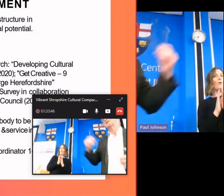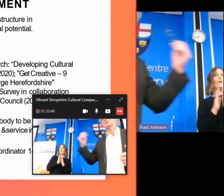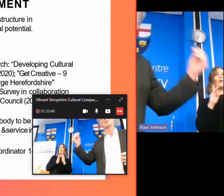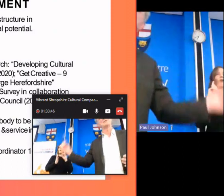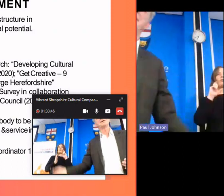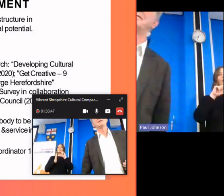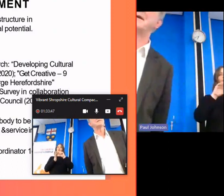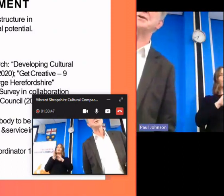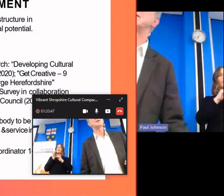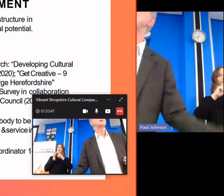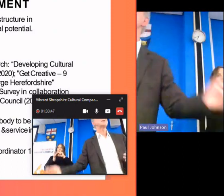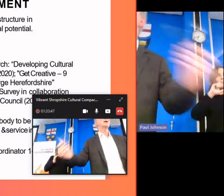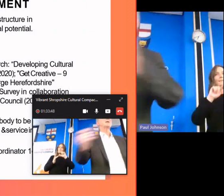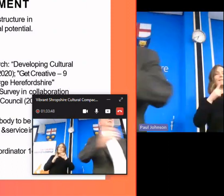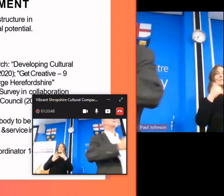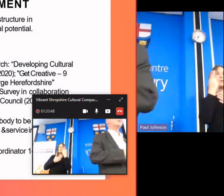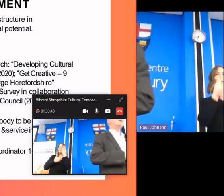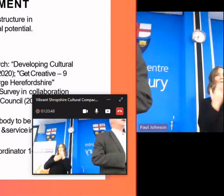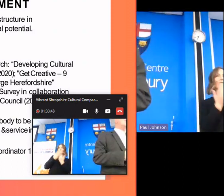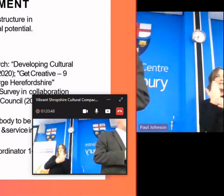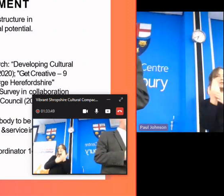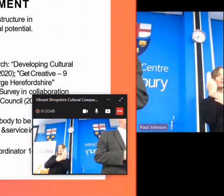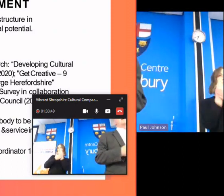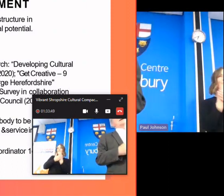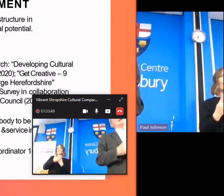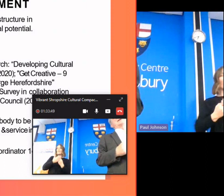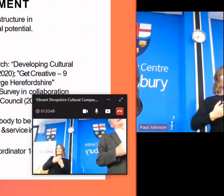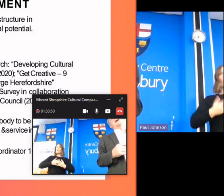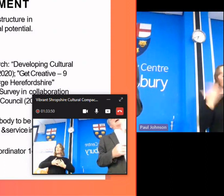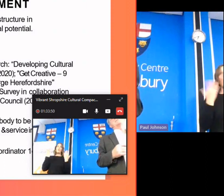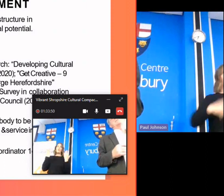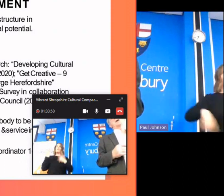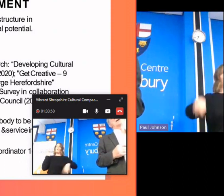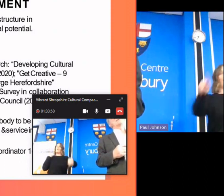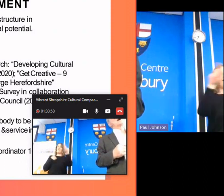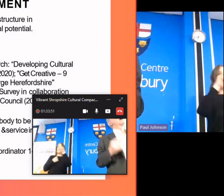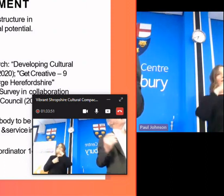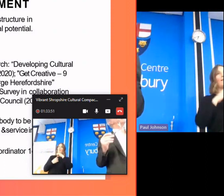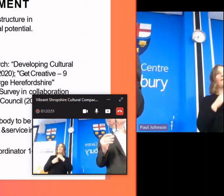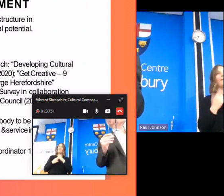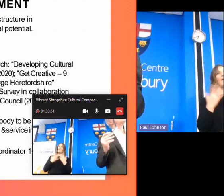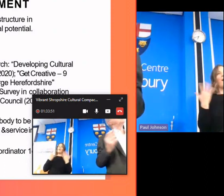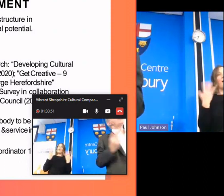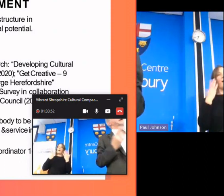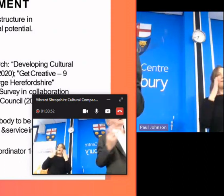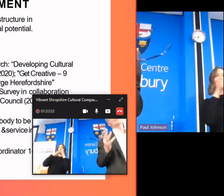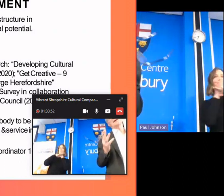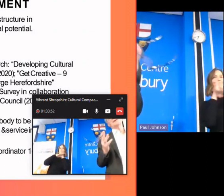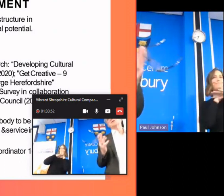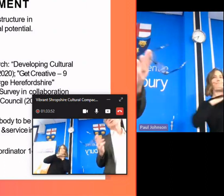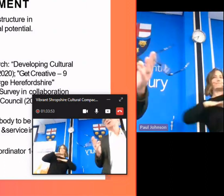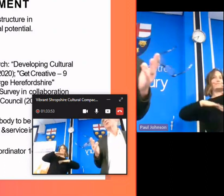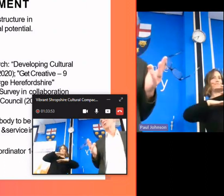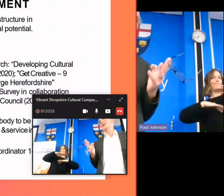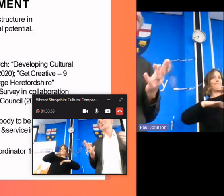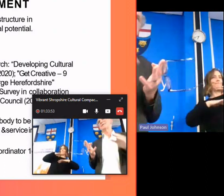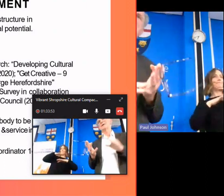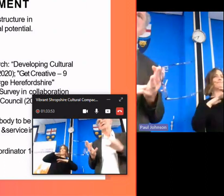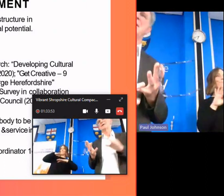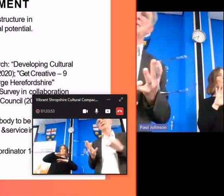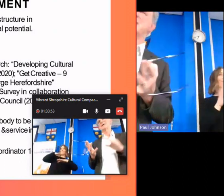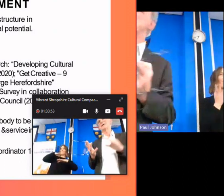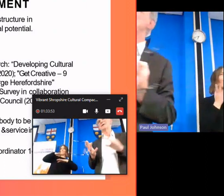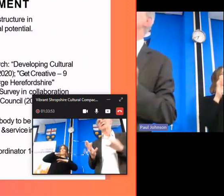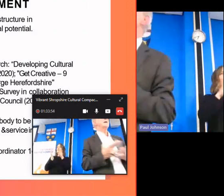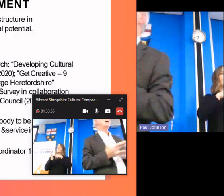ceramicists or the fashion designers or whoever they are um are not going to register with